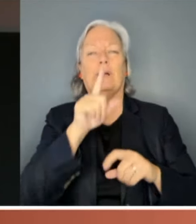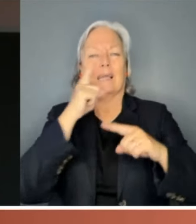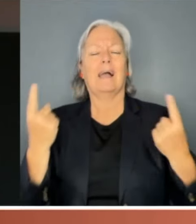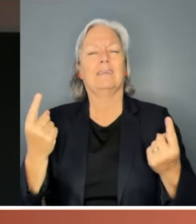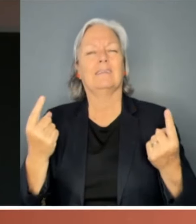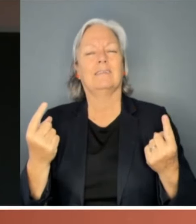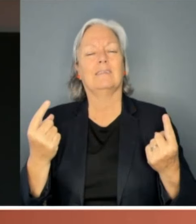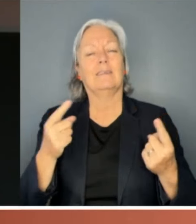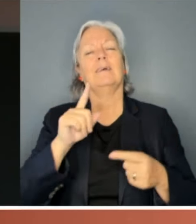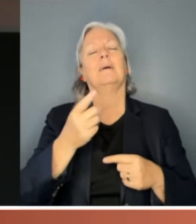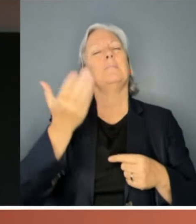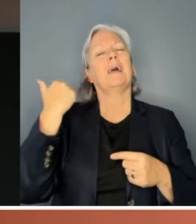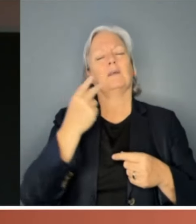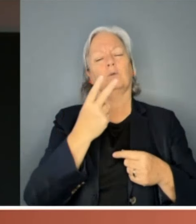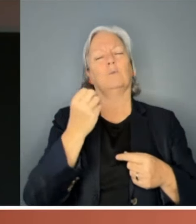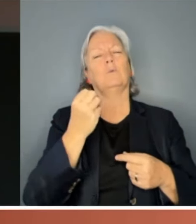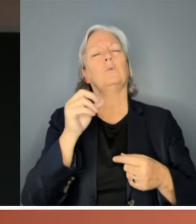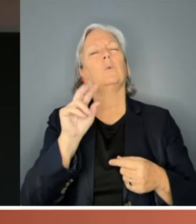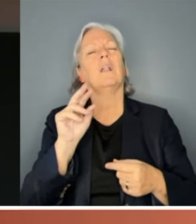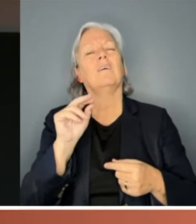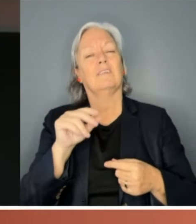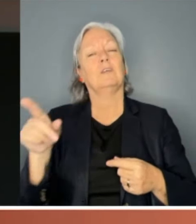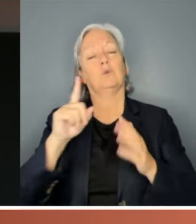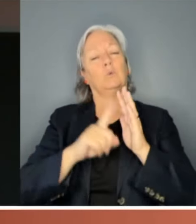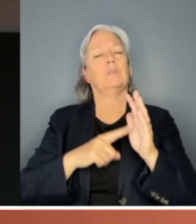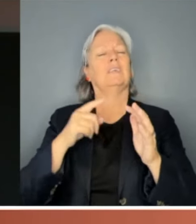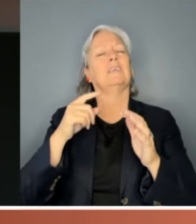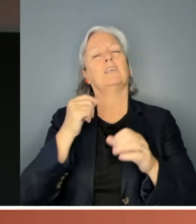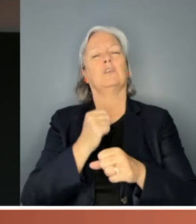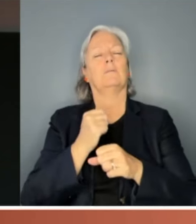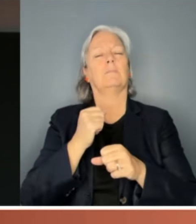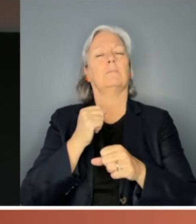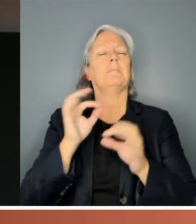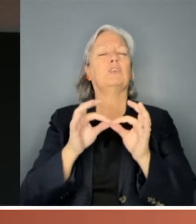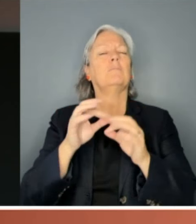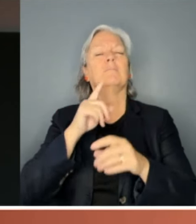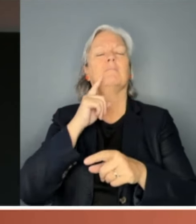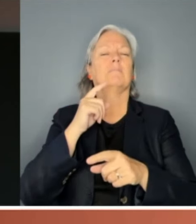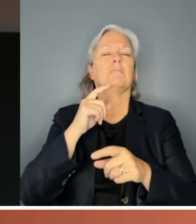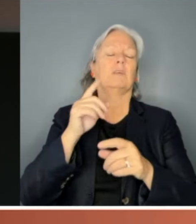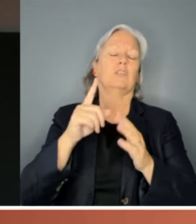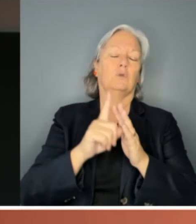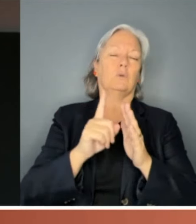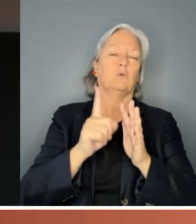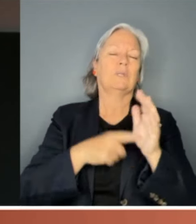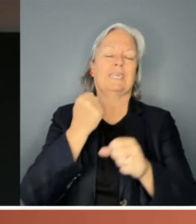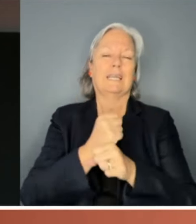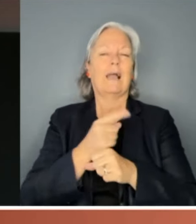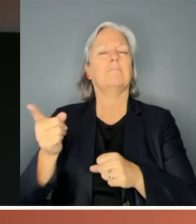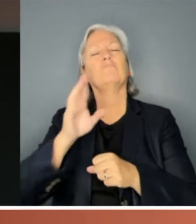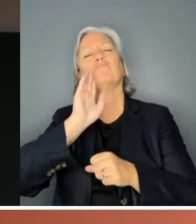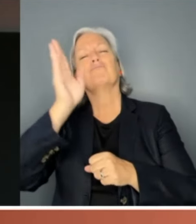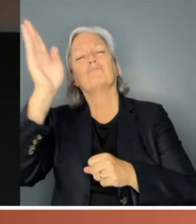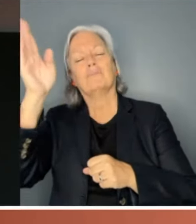2012 to observe Julie Bishop's response to the misogyny speech. As deputy leader of the Liberal Party, Bishop was the most